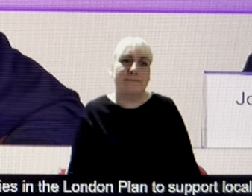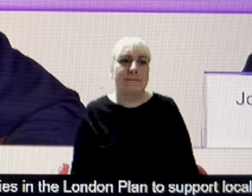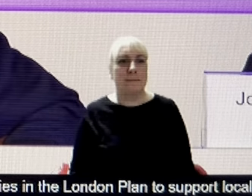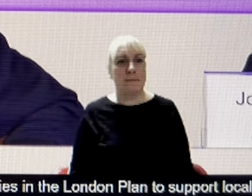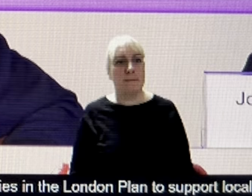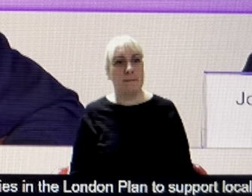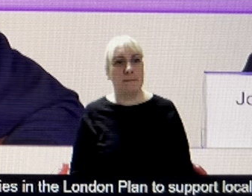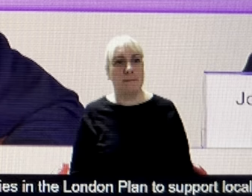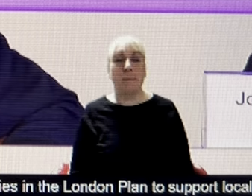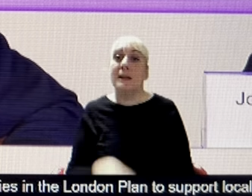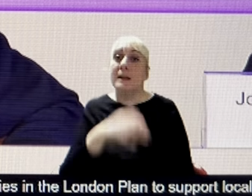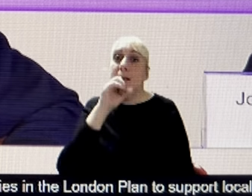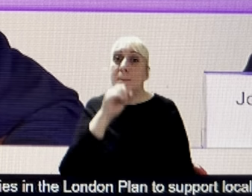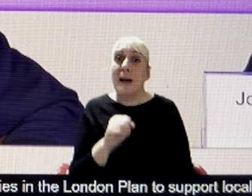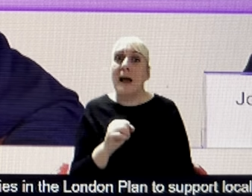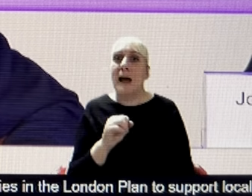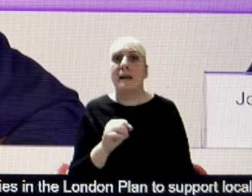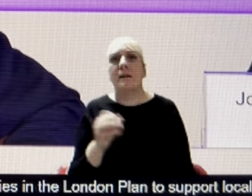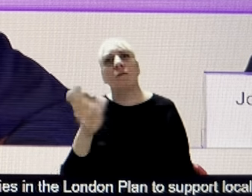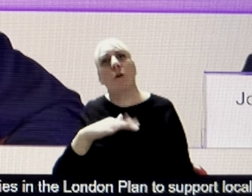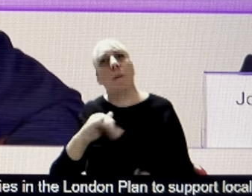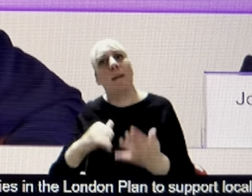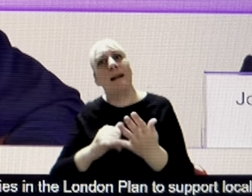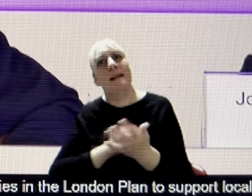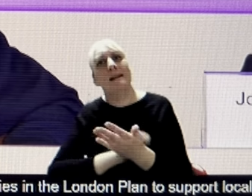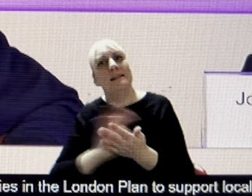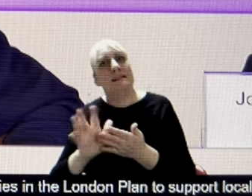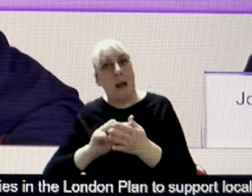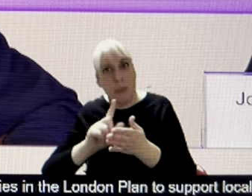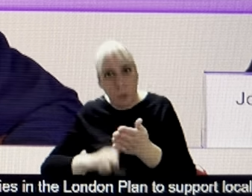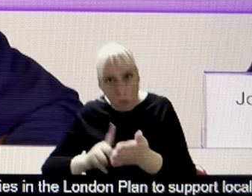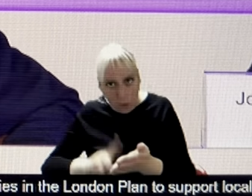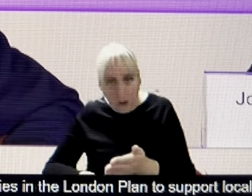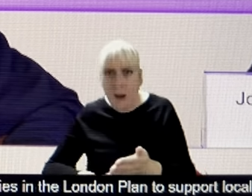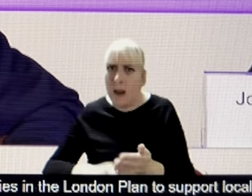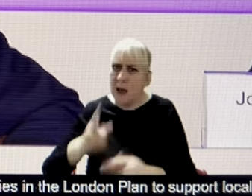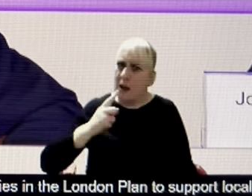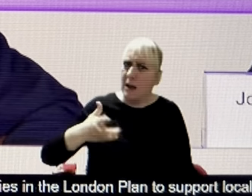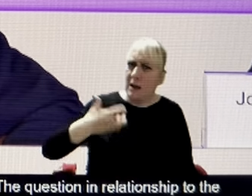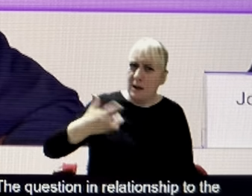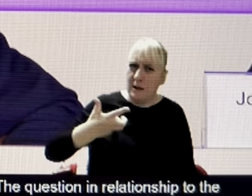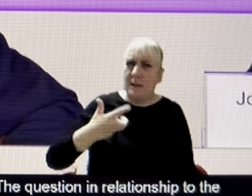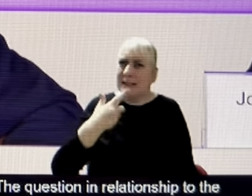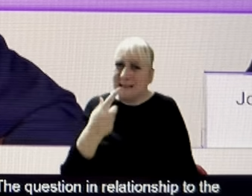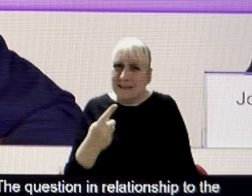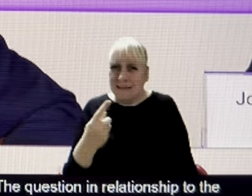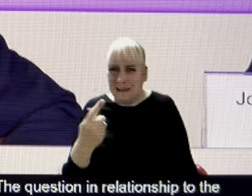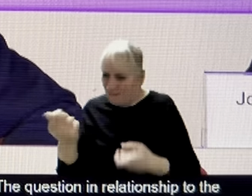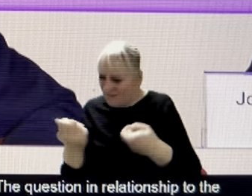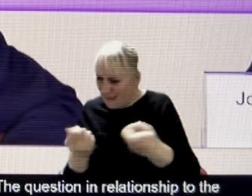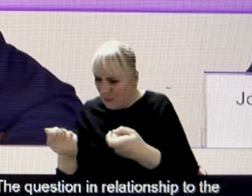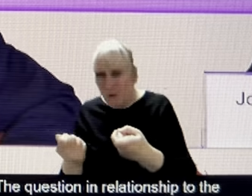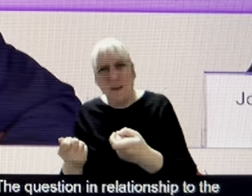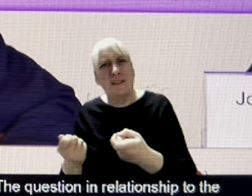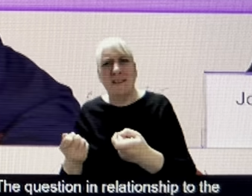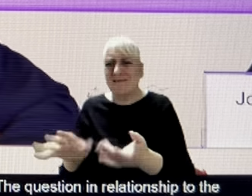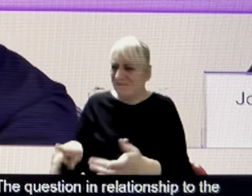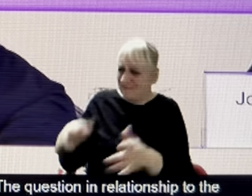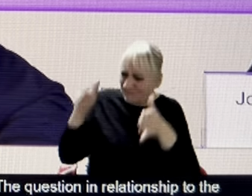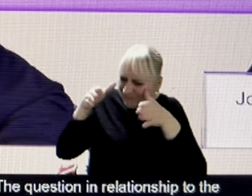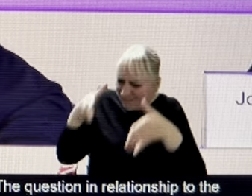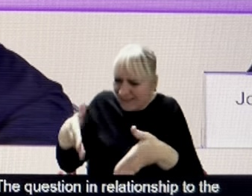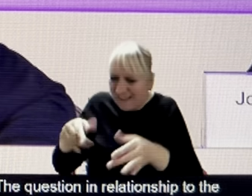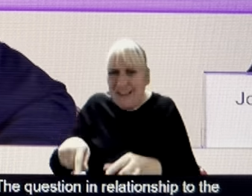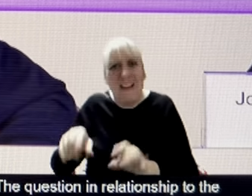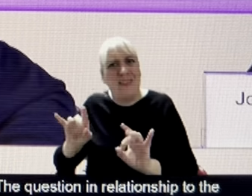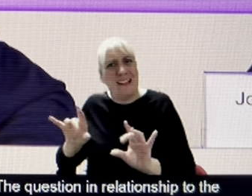complaining about the poor quality air in Southall and saying just tackling vehicles isn't enough. I agree. Vehicles